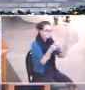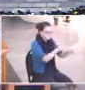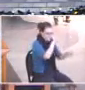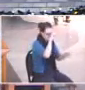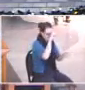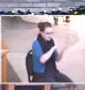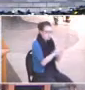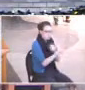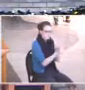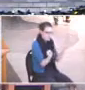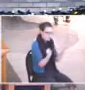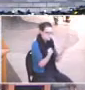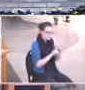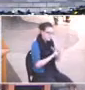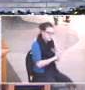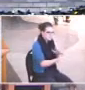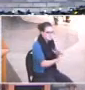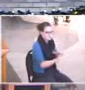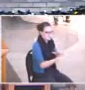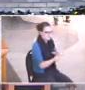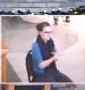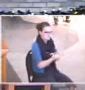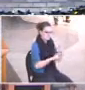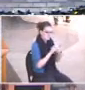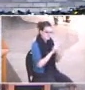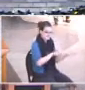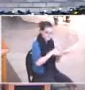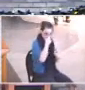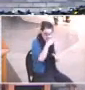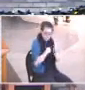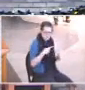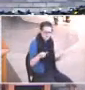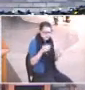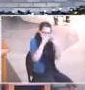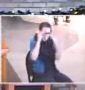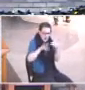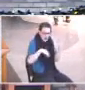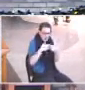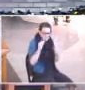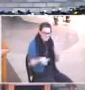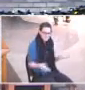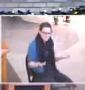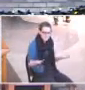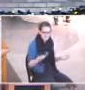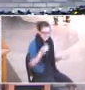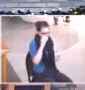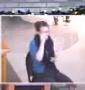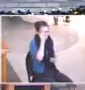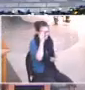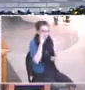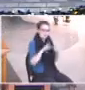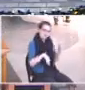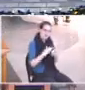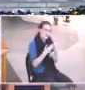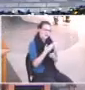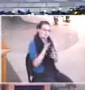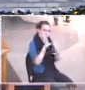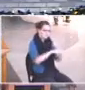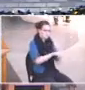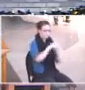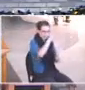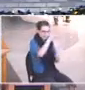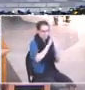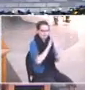and we escaped a certain death for me? I mean, how could you forget all this? This was all part of God's plan.